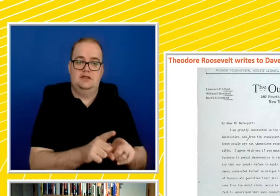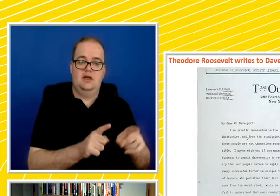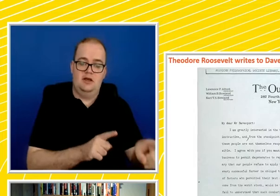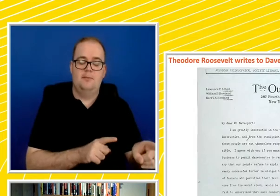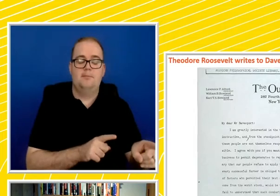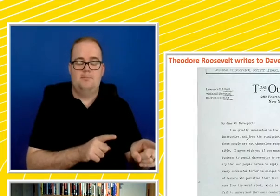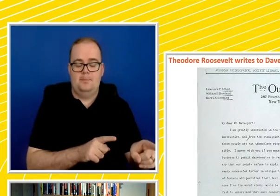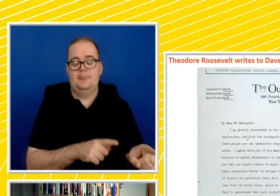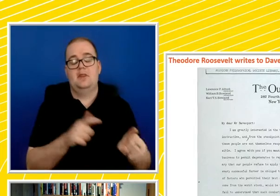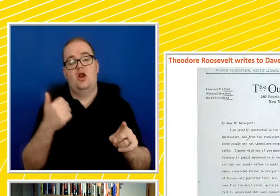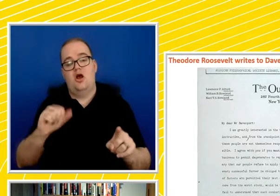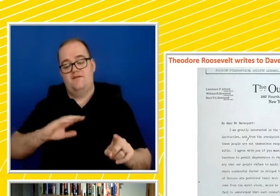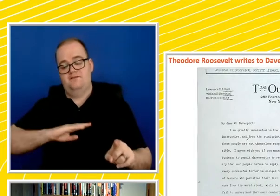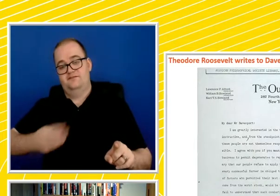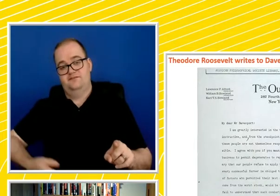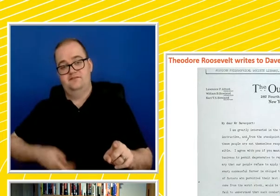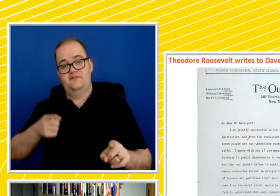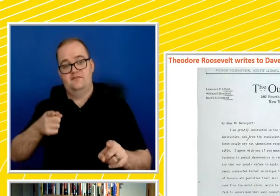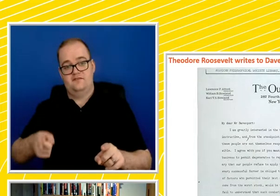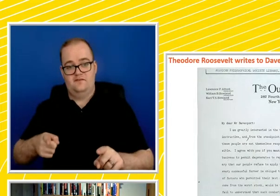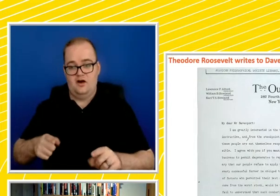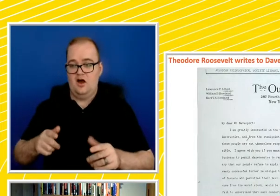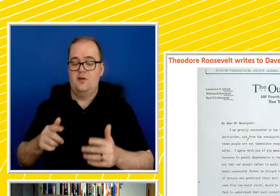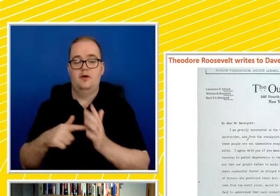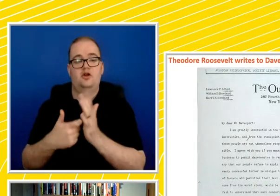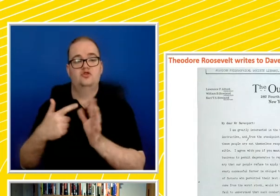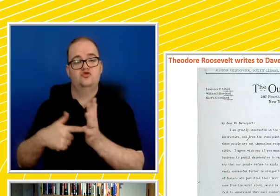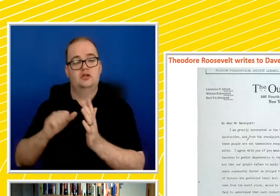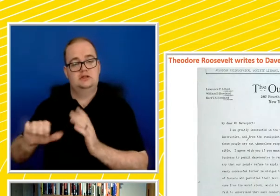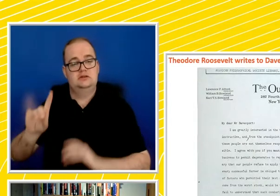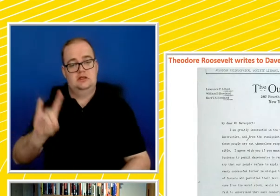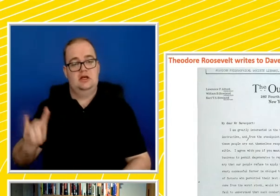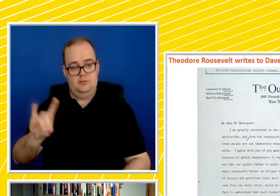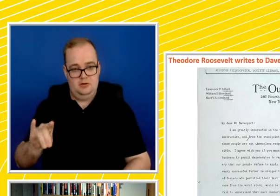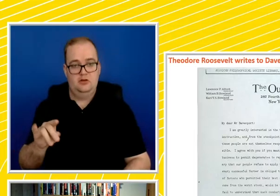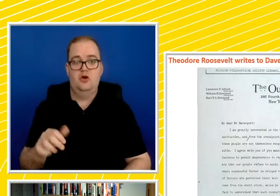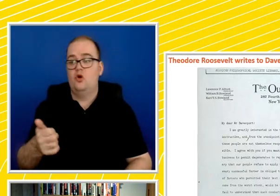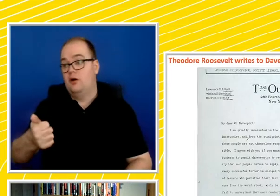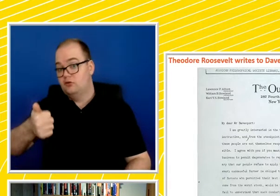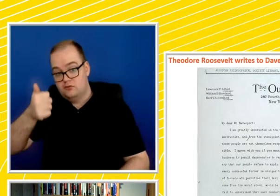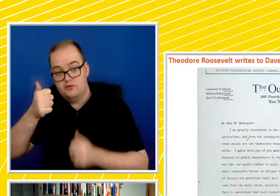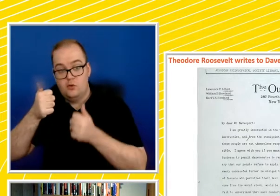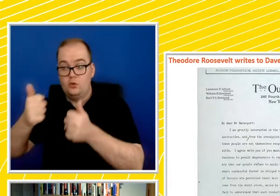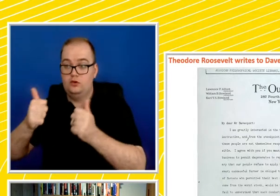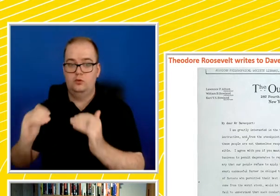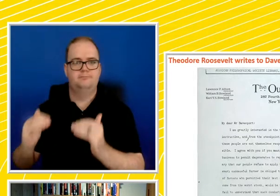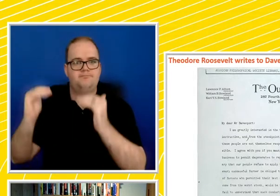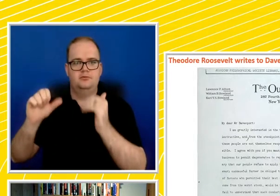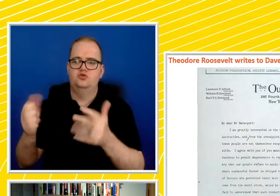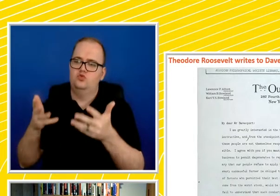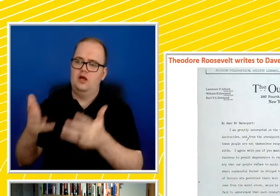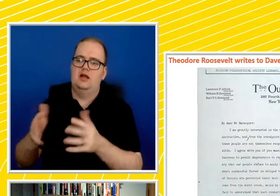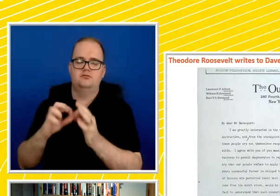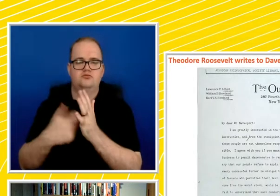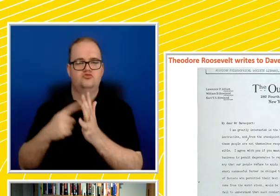breeding. Any group of farmers who permitted their best stock not to breed and let all the increase come from the worst stock will be treated as fit